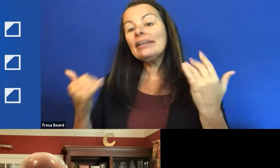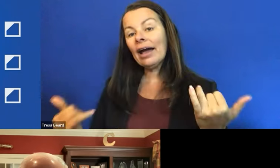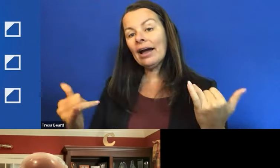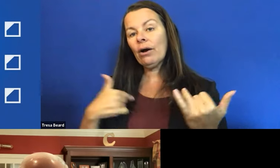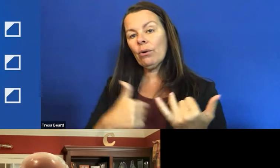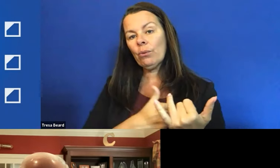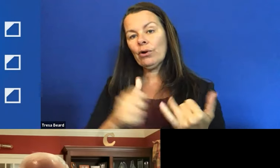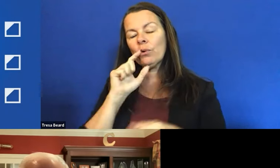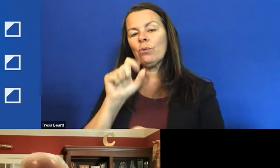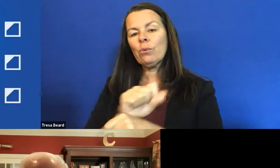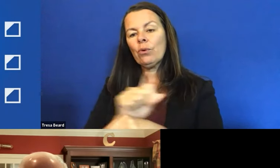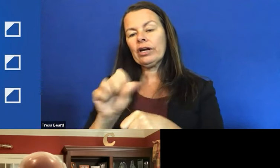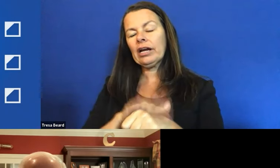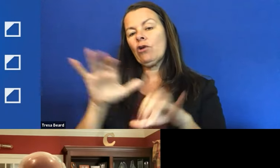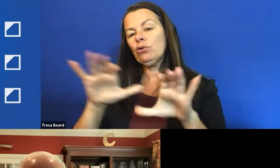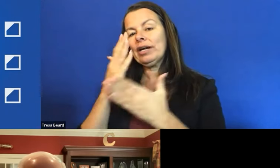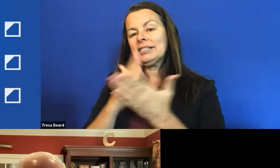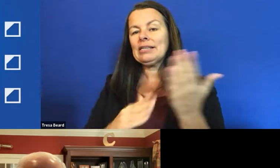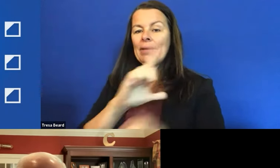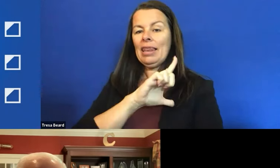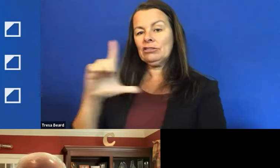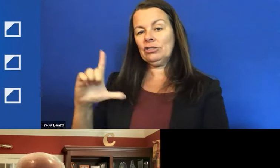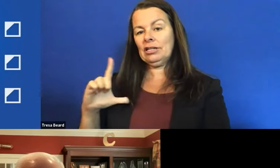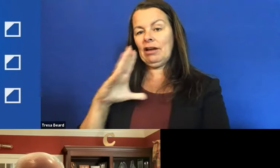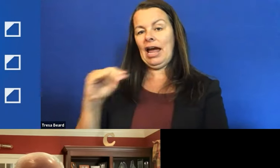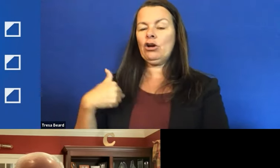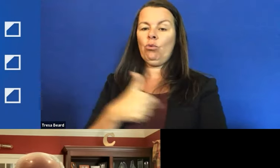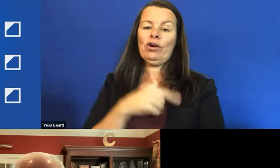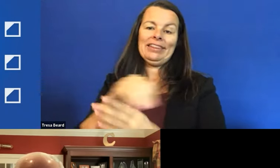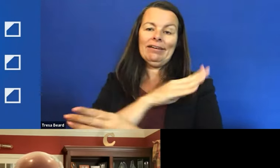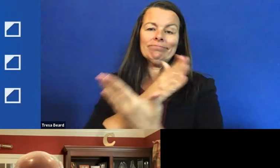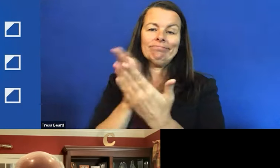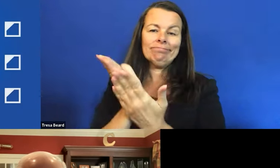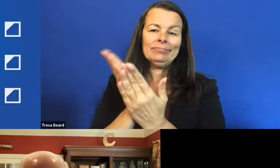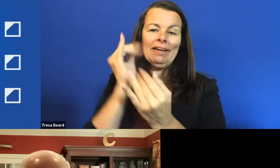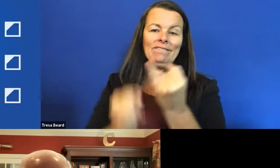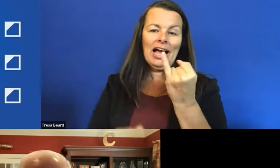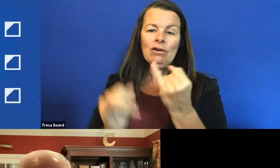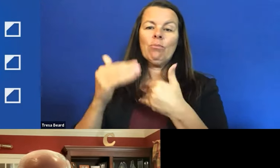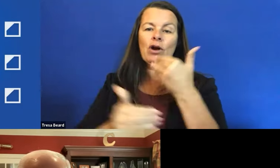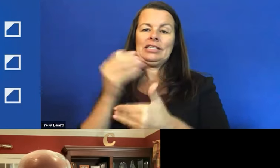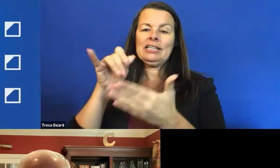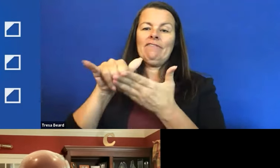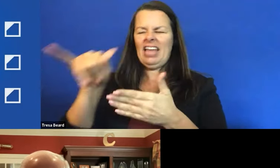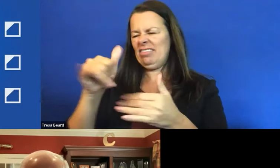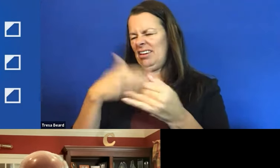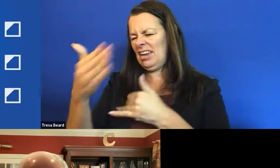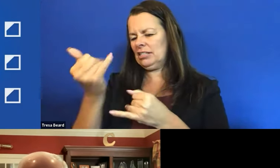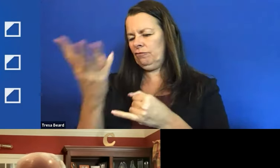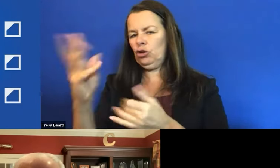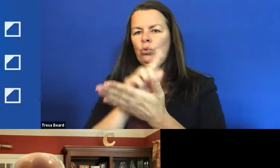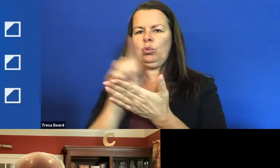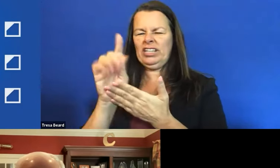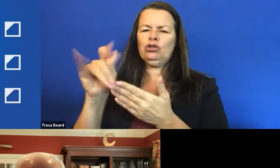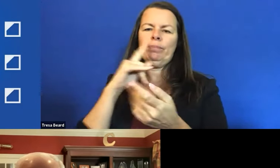also do some legislation. And we're in the final process of that in the next few weeks, that'll be announced, and